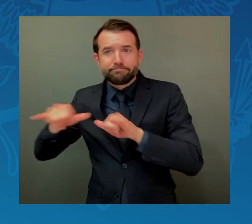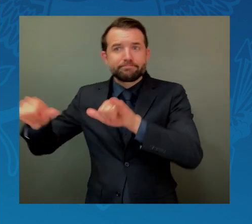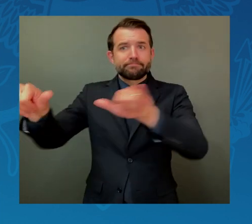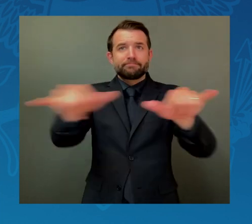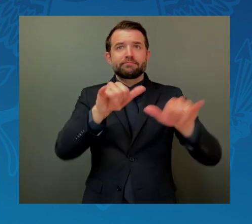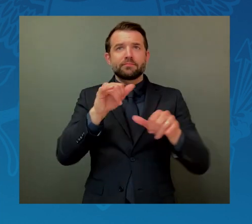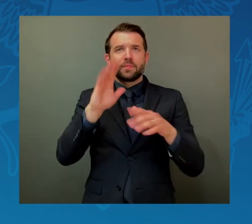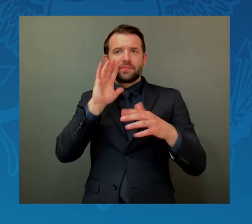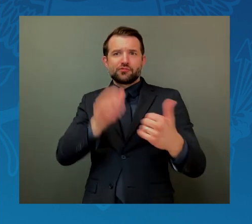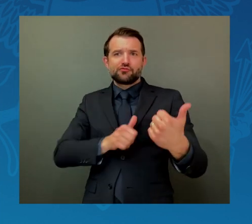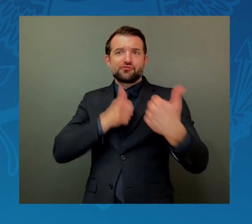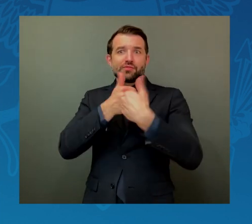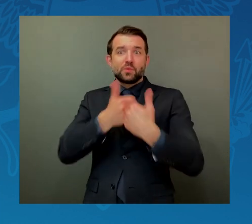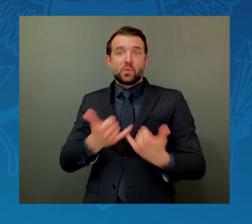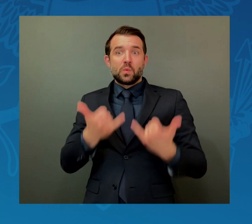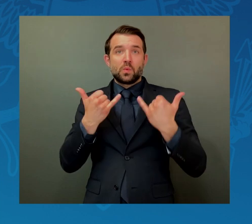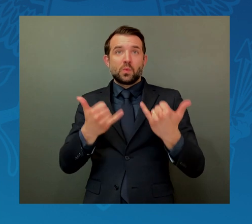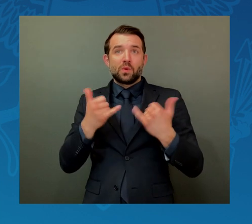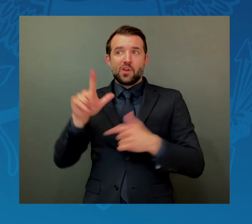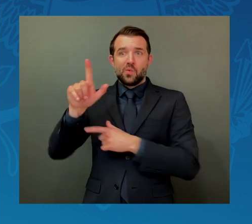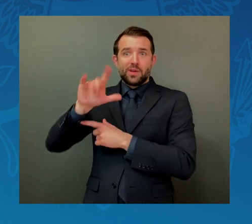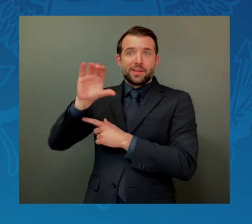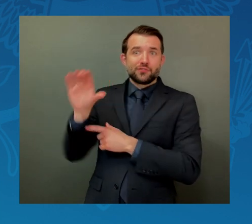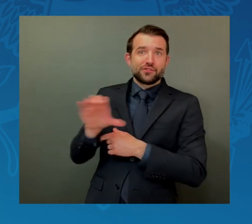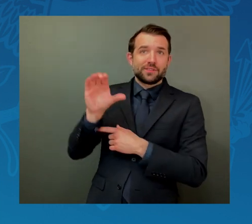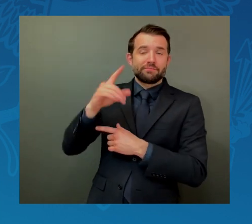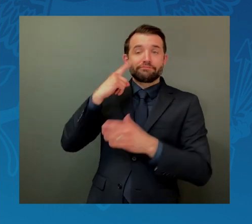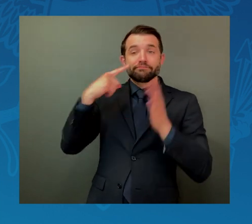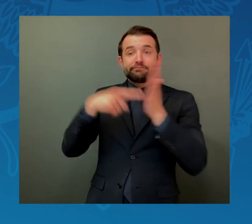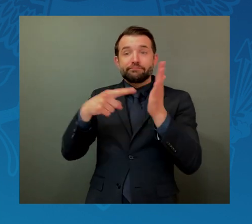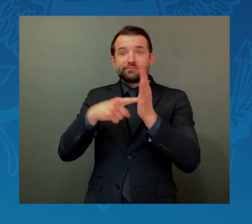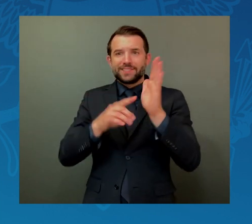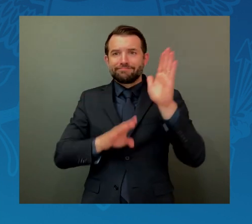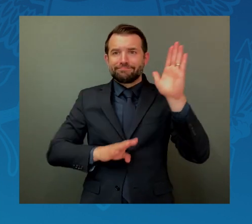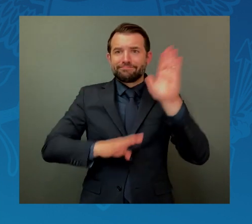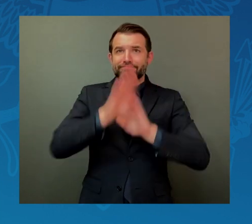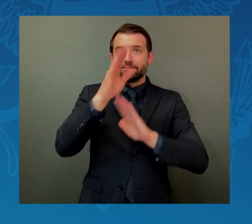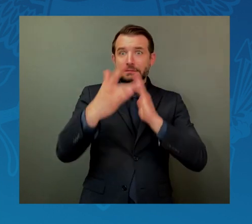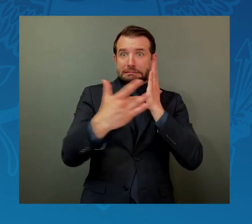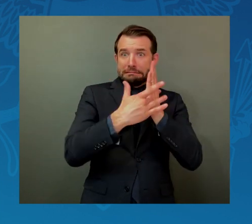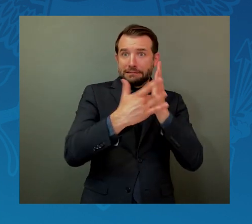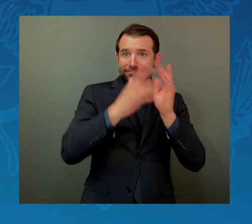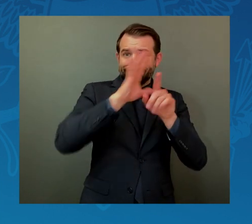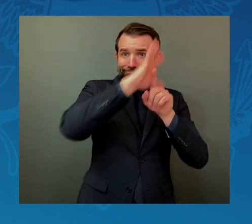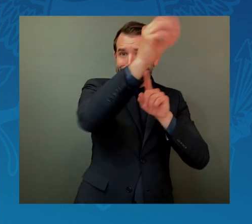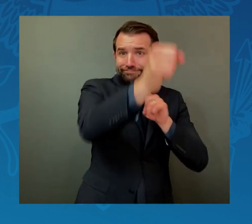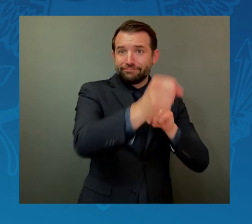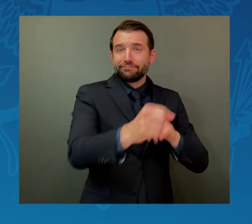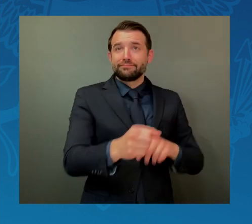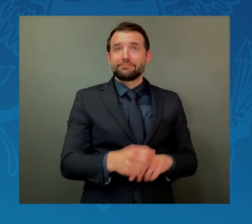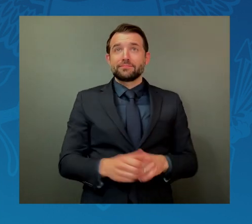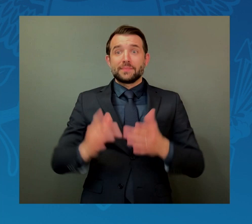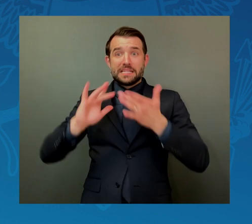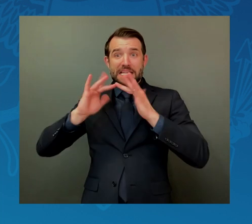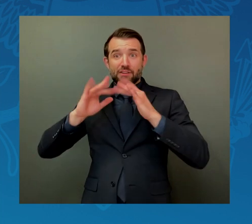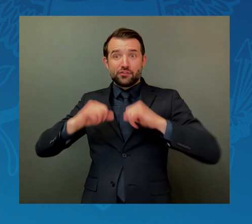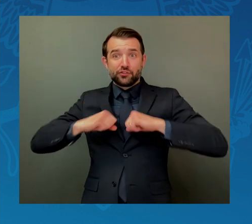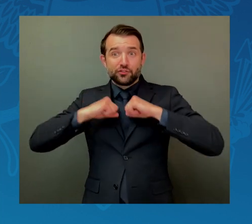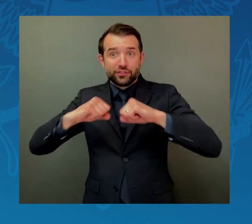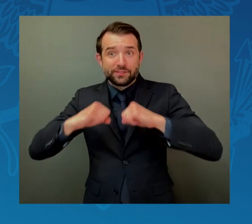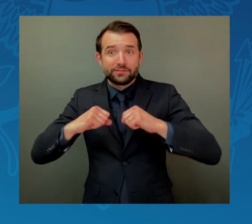Areas like emerging technologies, cyber security, and of course, space.